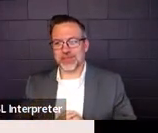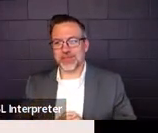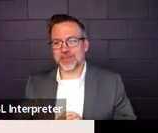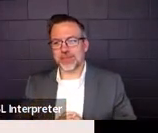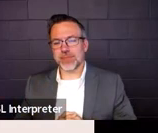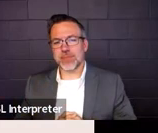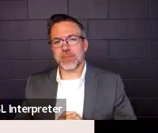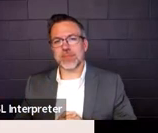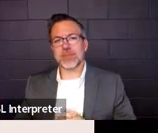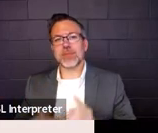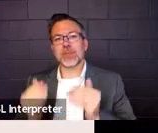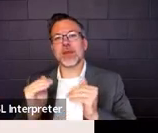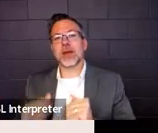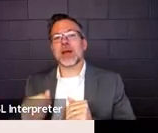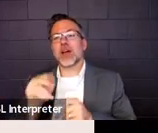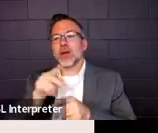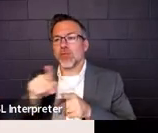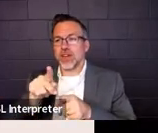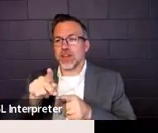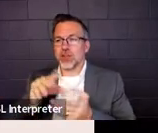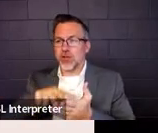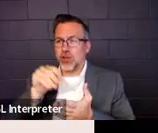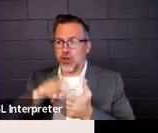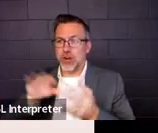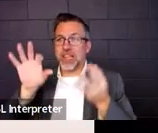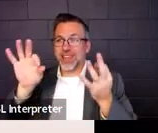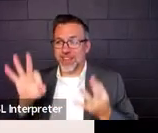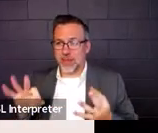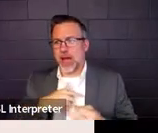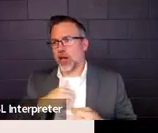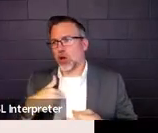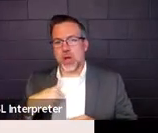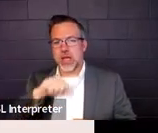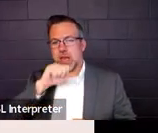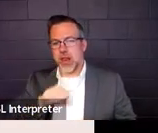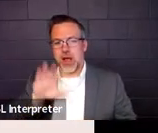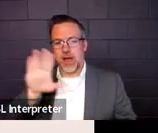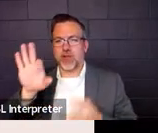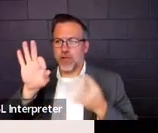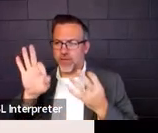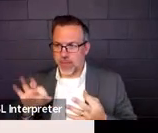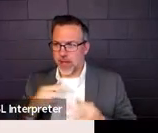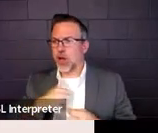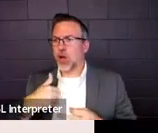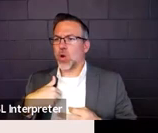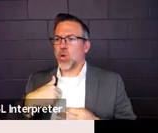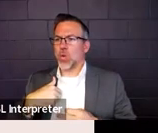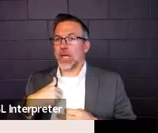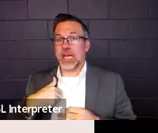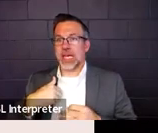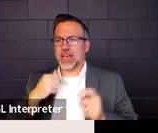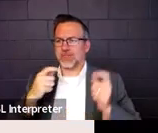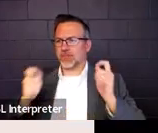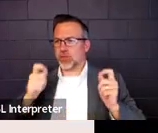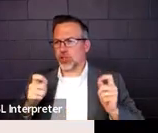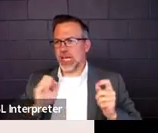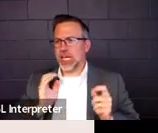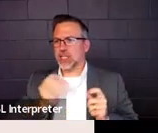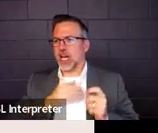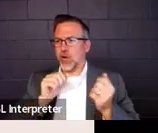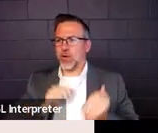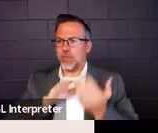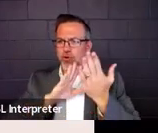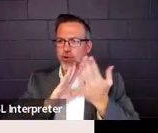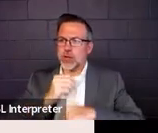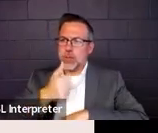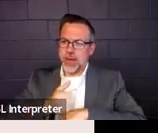Professional learning feedback. We use this feedback. We've updated our PD based on feedback. Carly just put